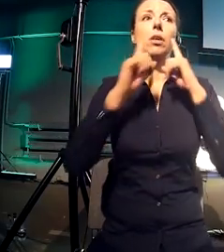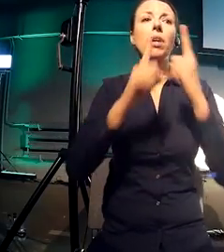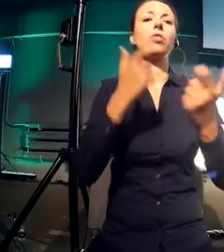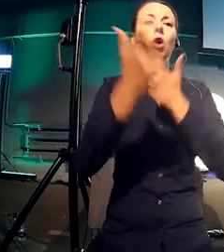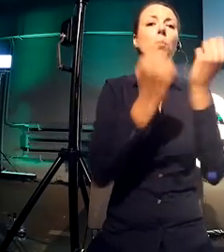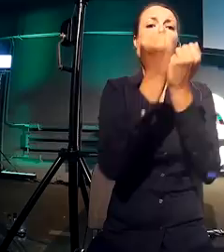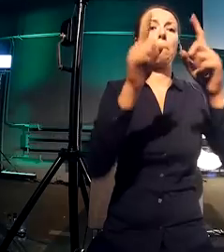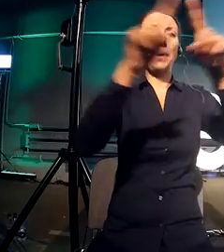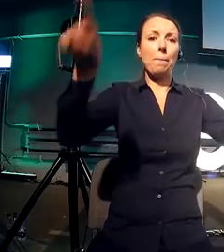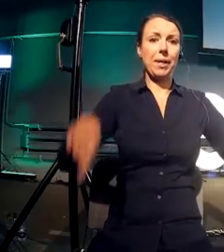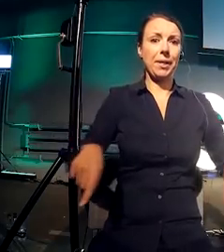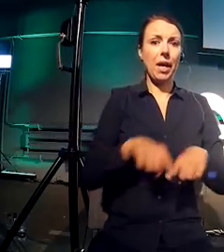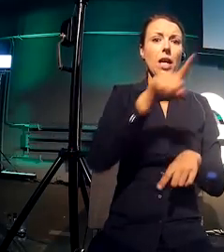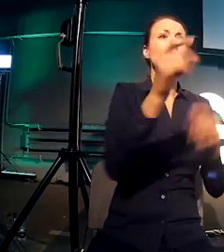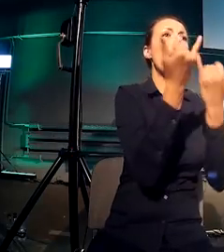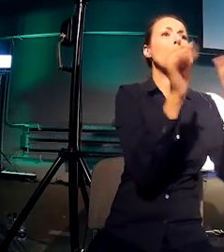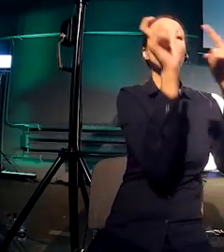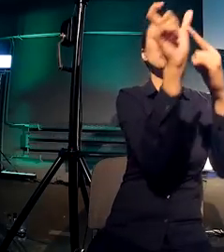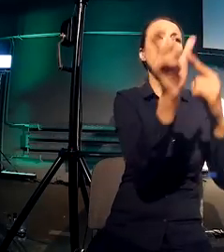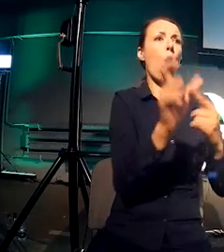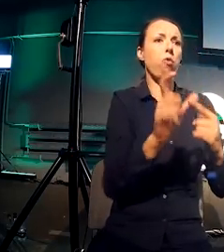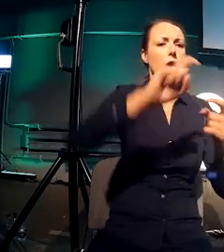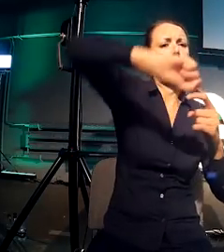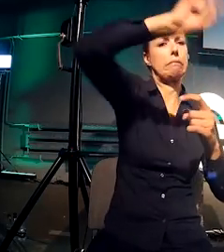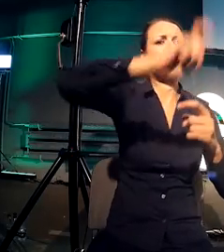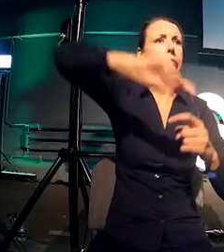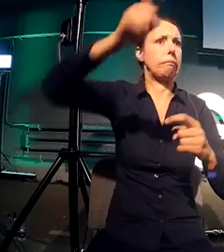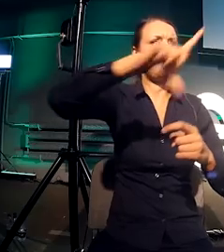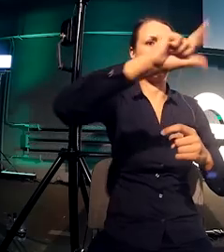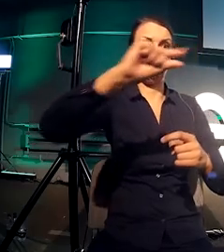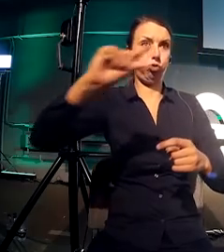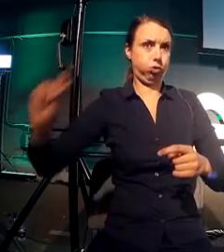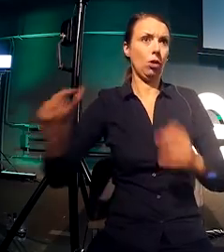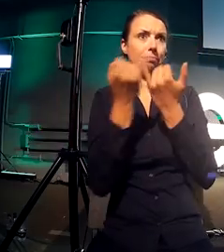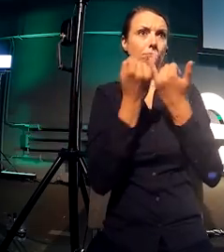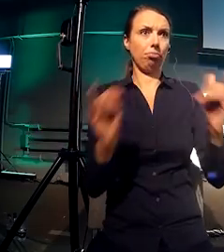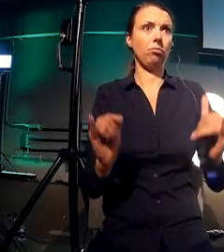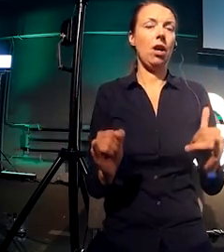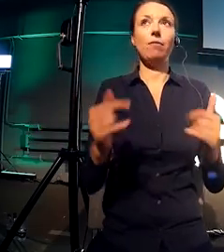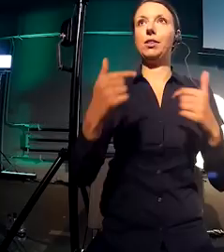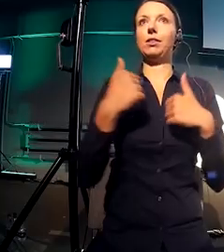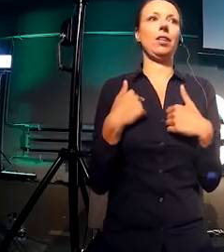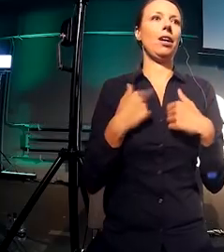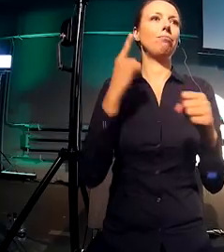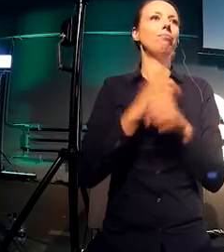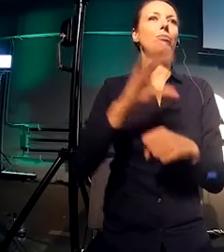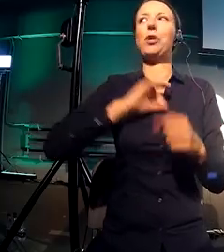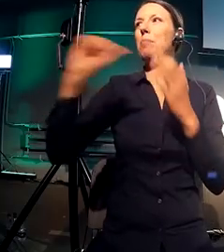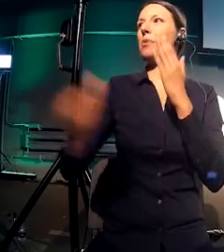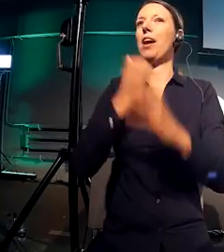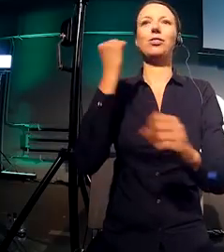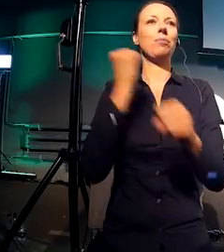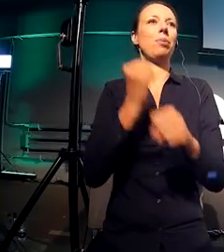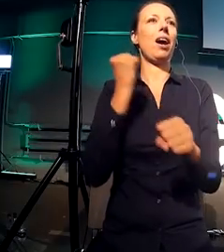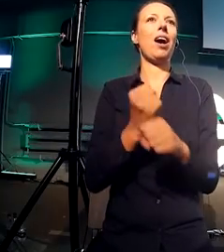the word, hi, and I put it on the lower part of the page. And then everybody puts their papers on the